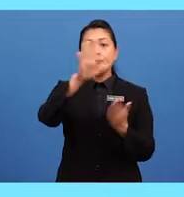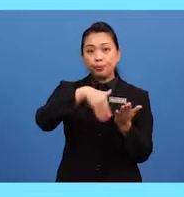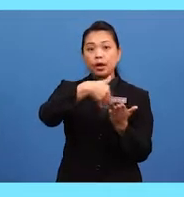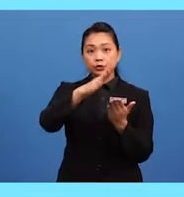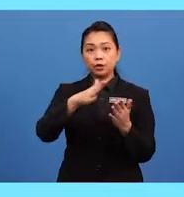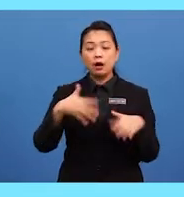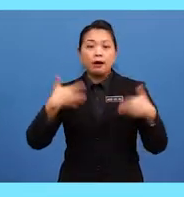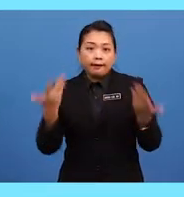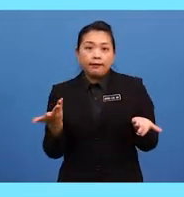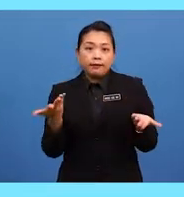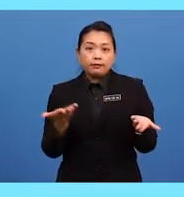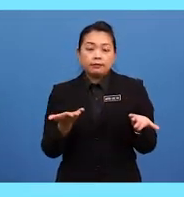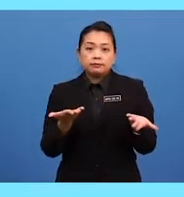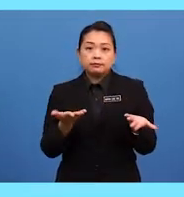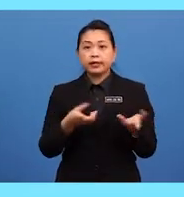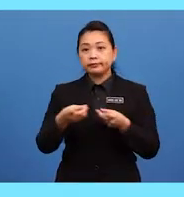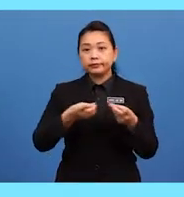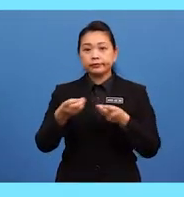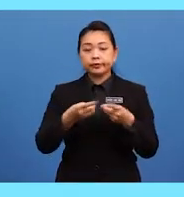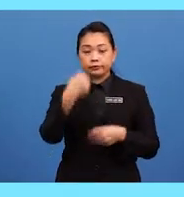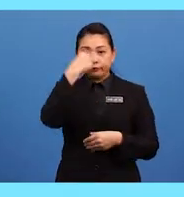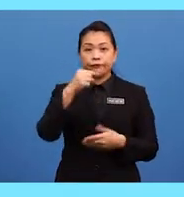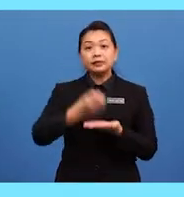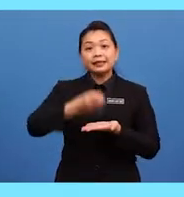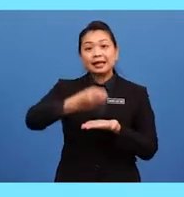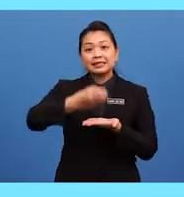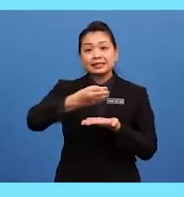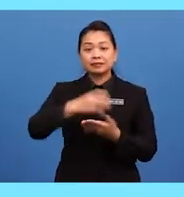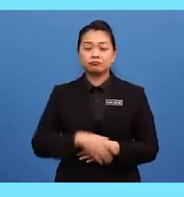How can we describe the plural form for glass?